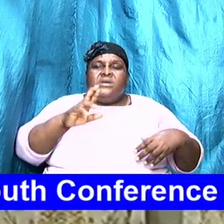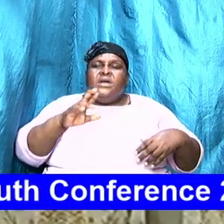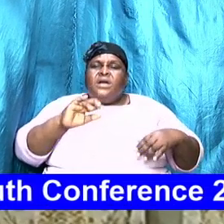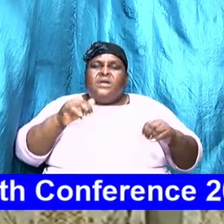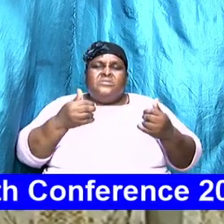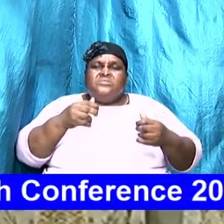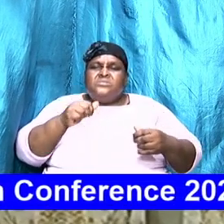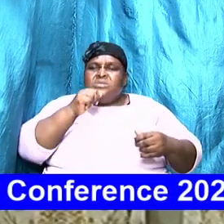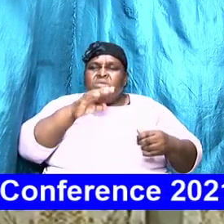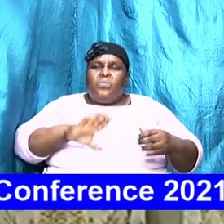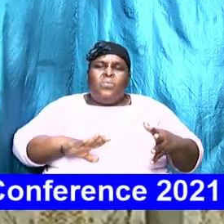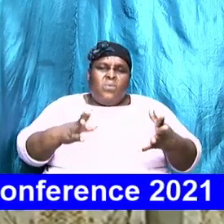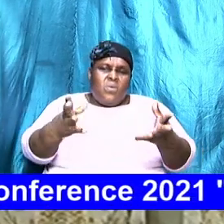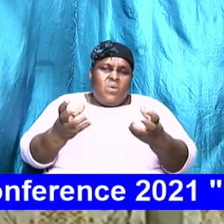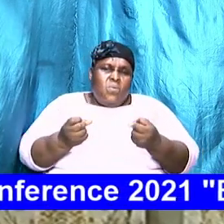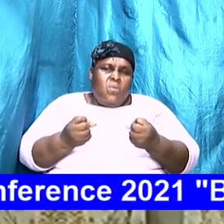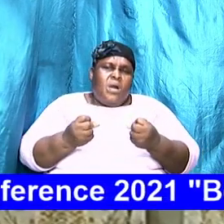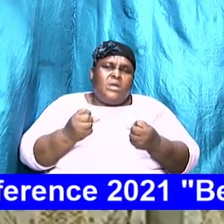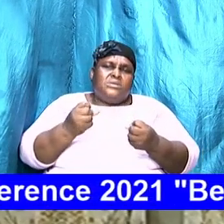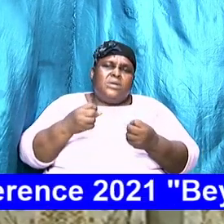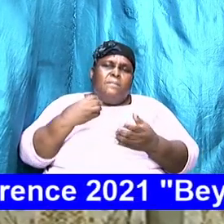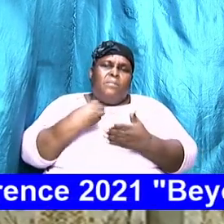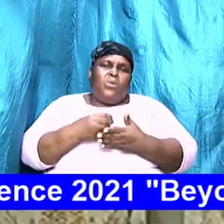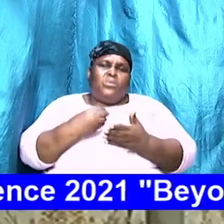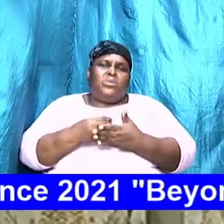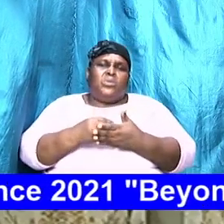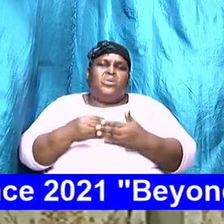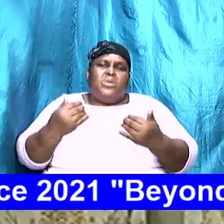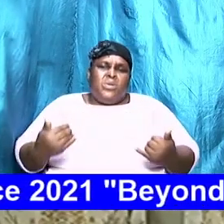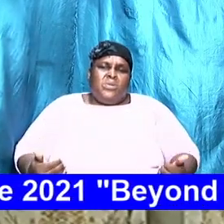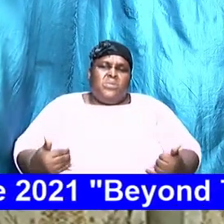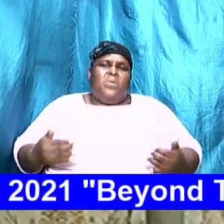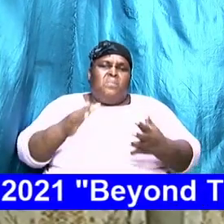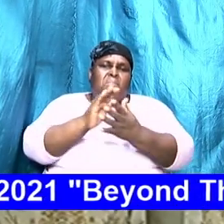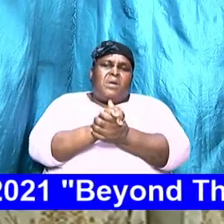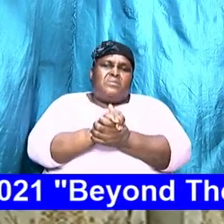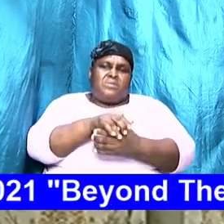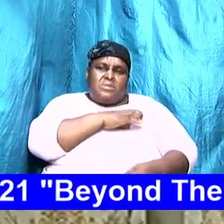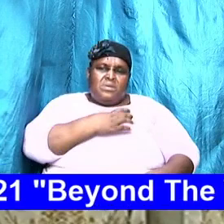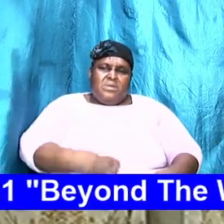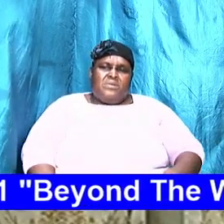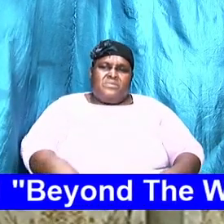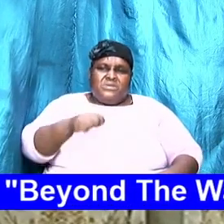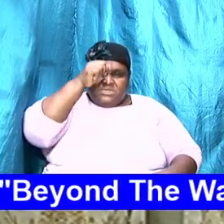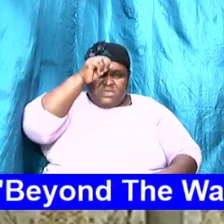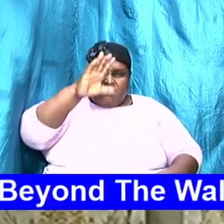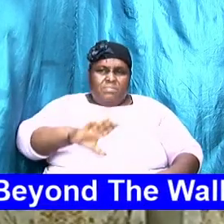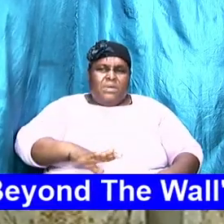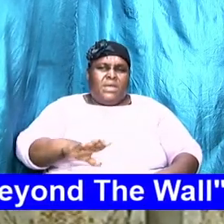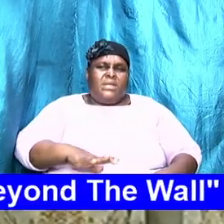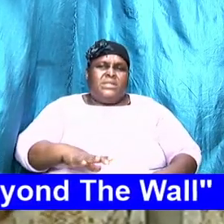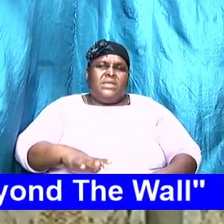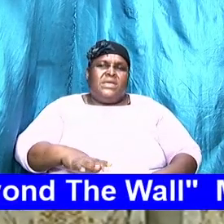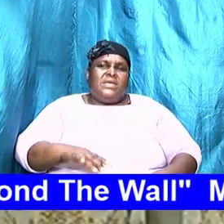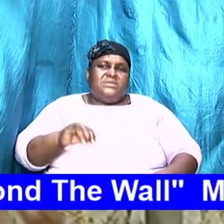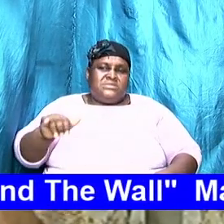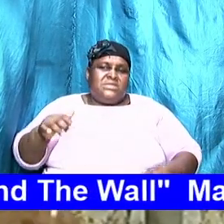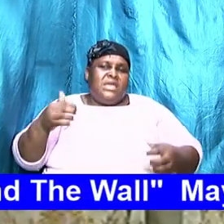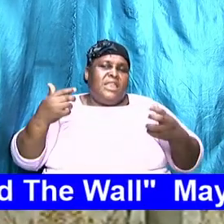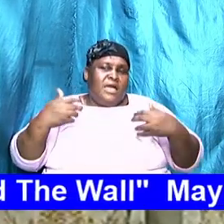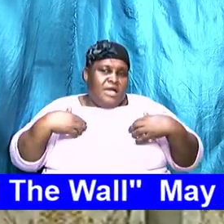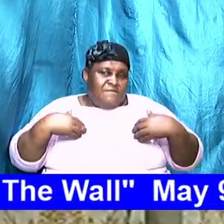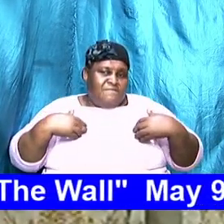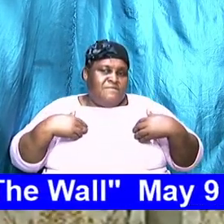and so I am now married you're a Christian man and we still have the mentality out in the world where